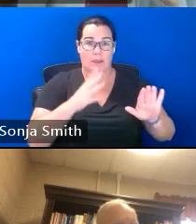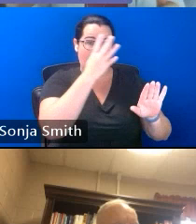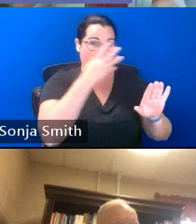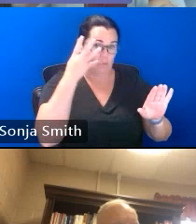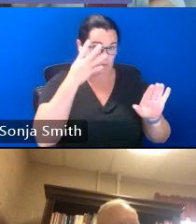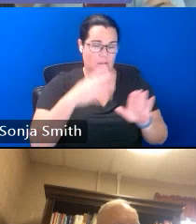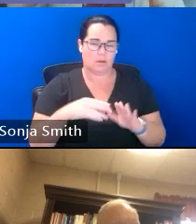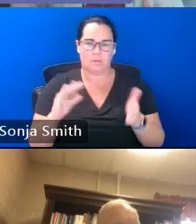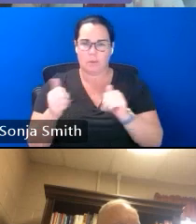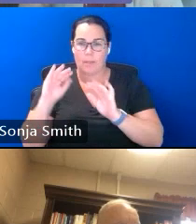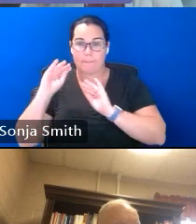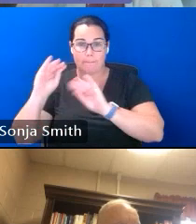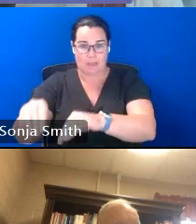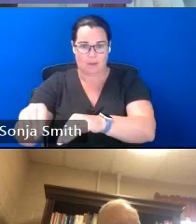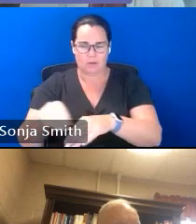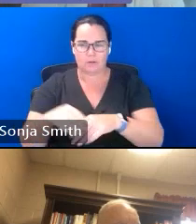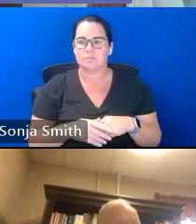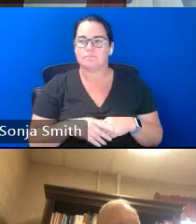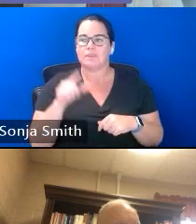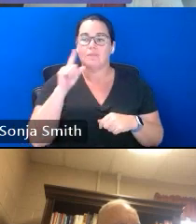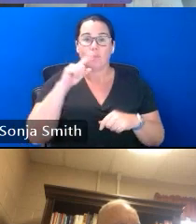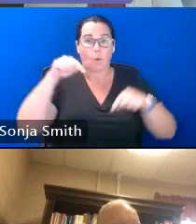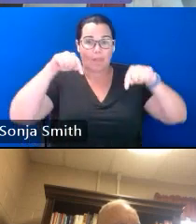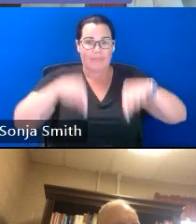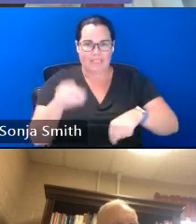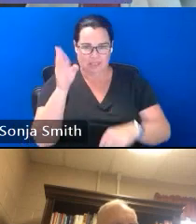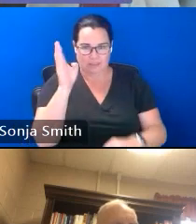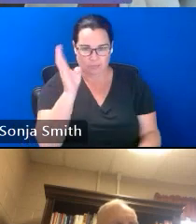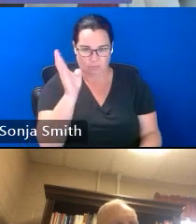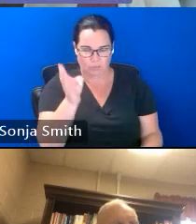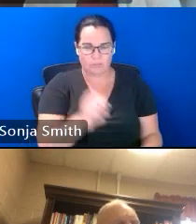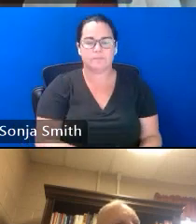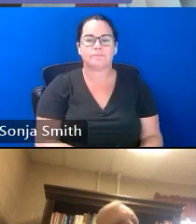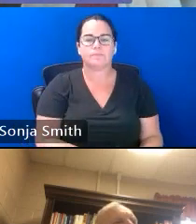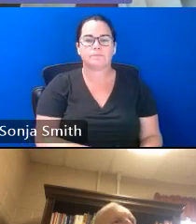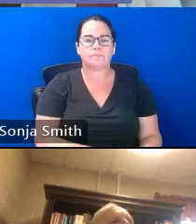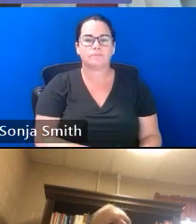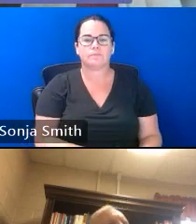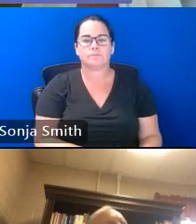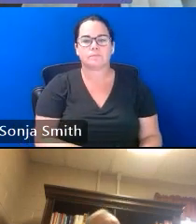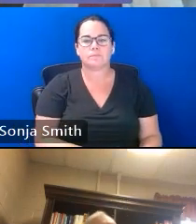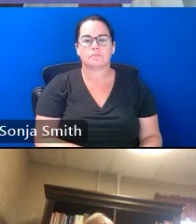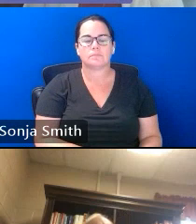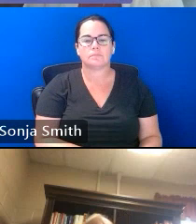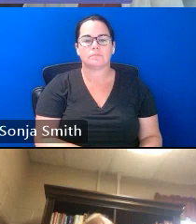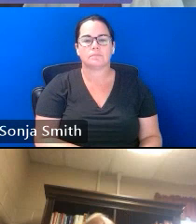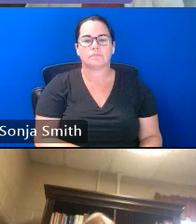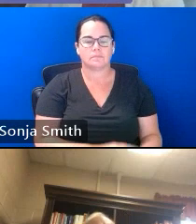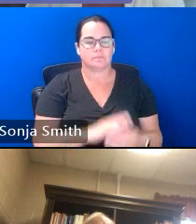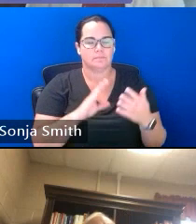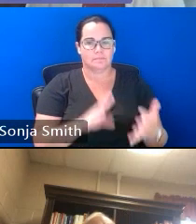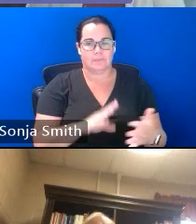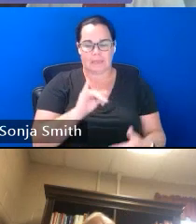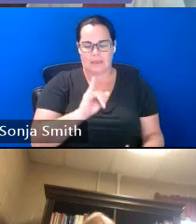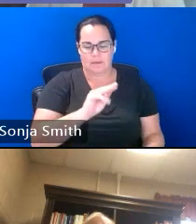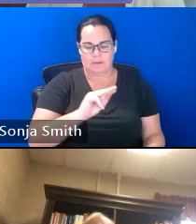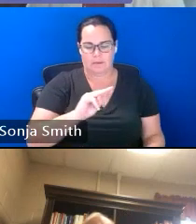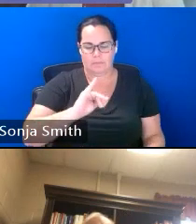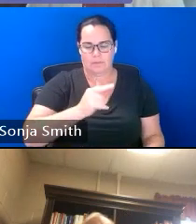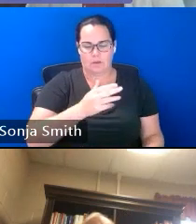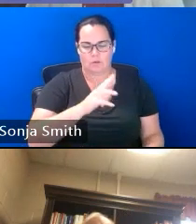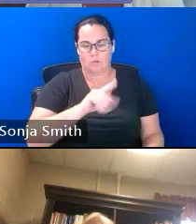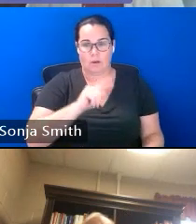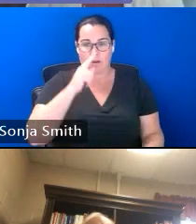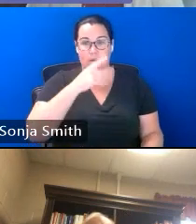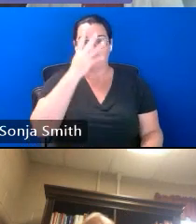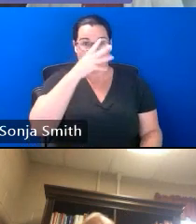this is what we're going to be referring to excuse me so an immigrant is a person who moves to a country and